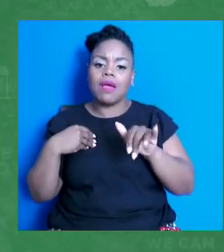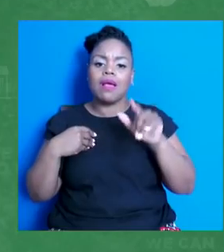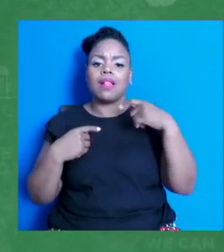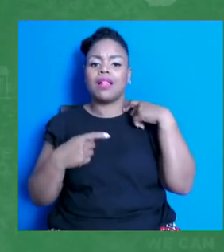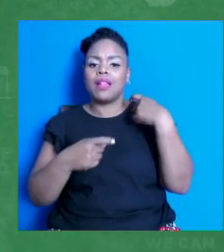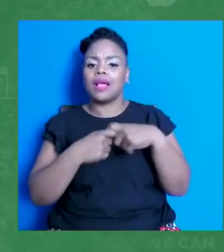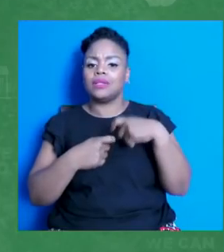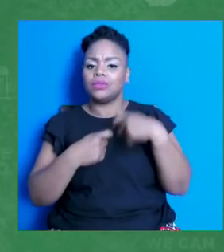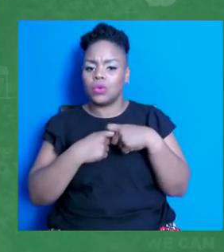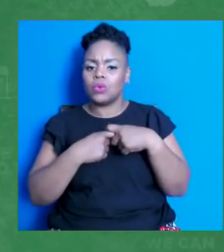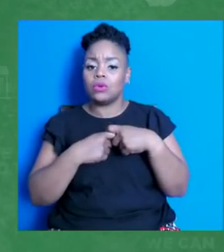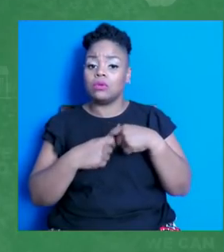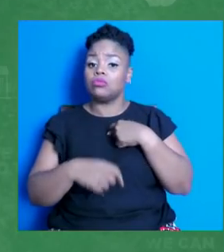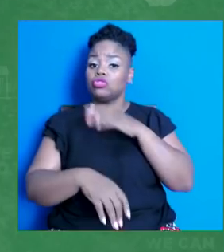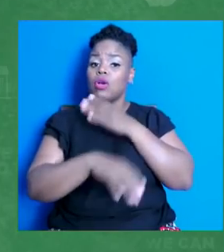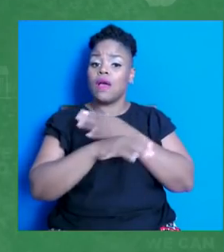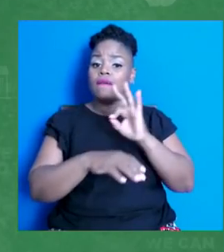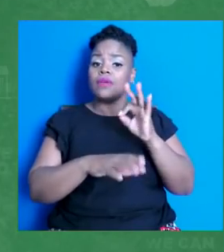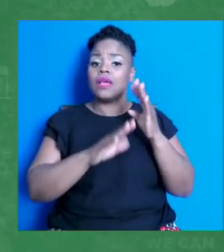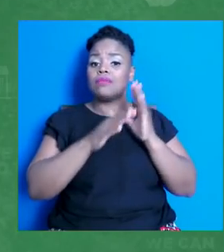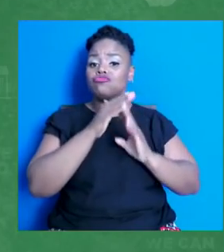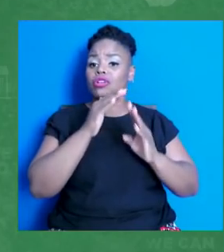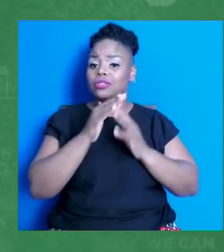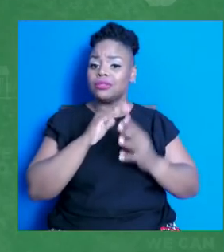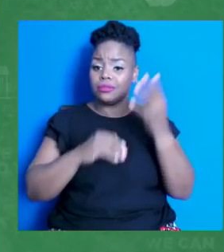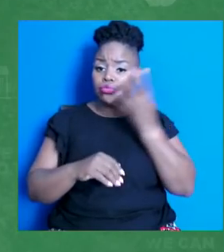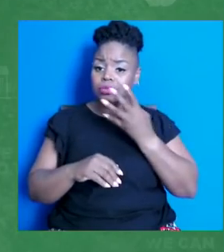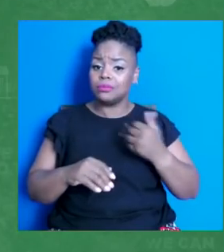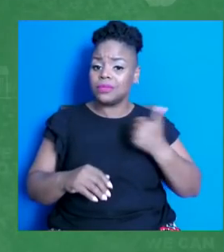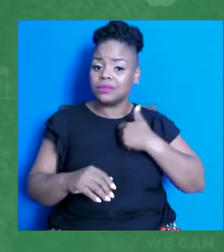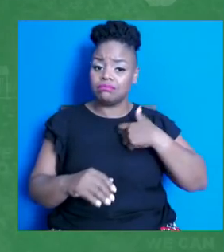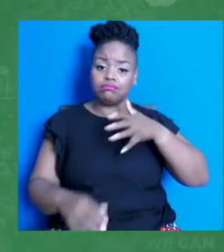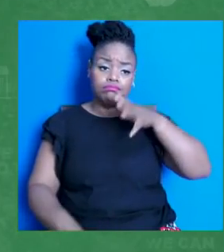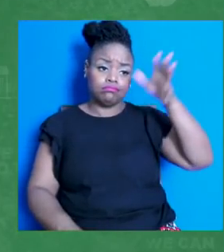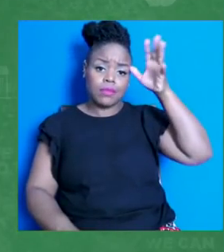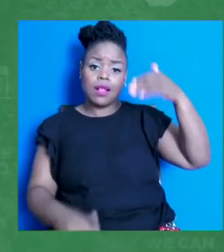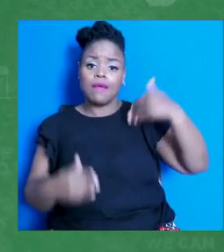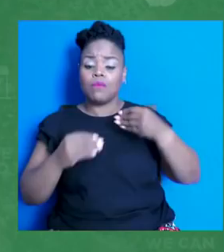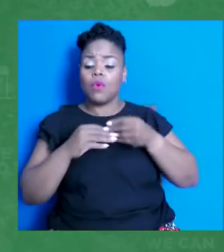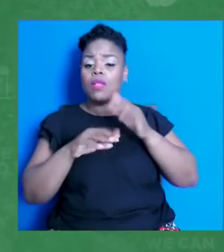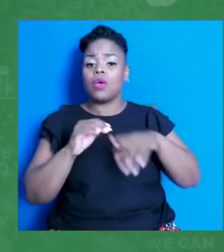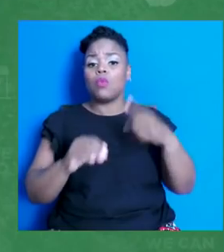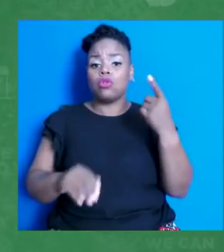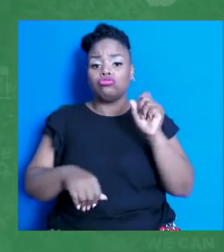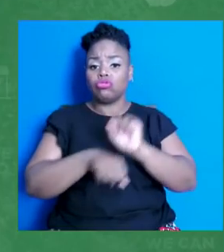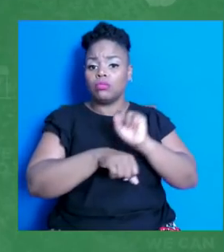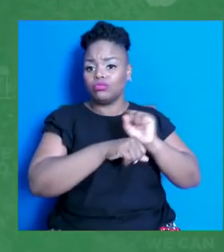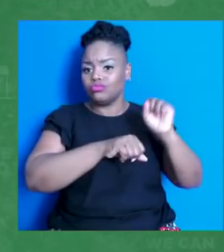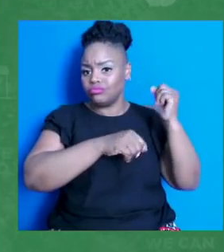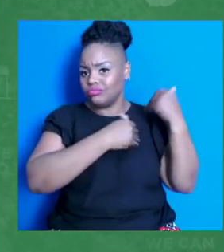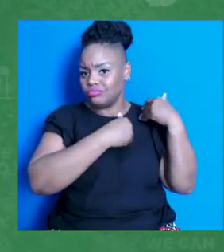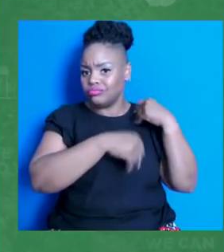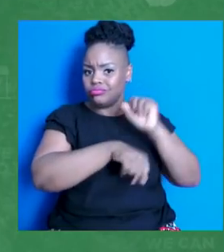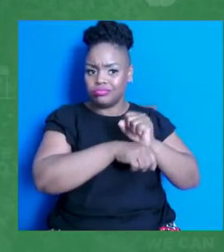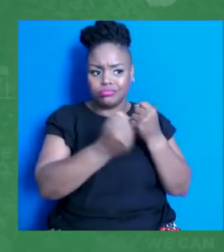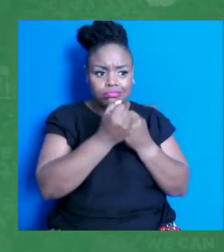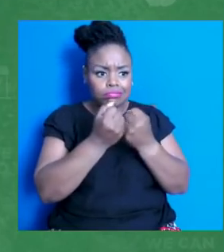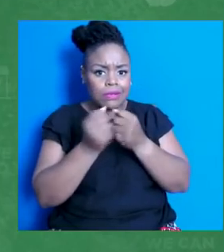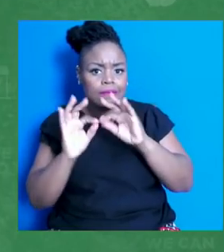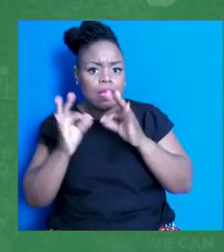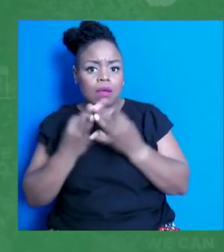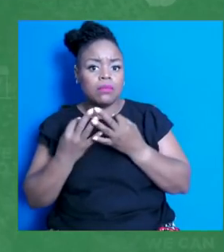I know that parents will often have more than one job in order to support their families with basic necessities, you know, such as shelter,